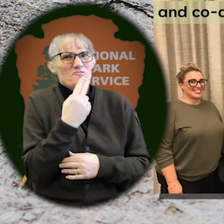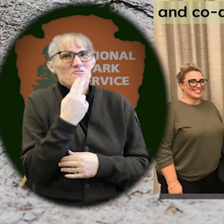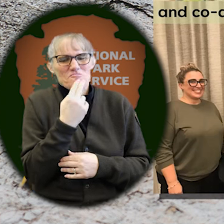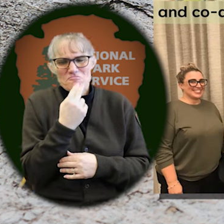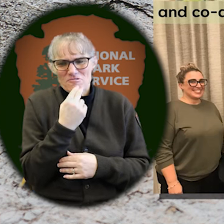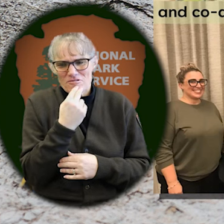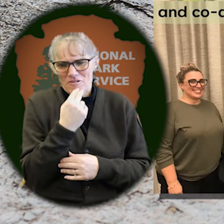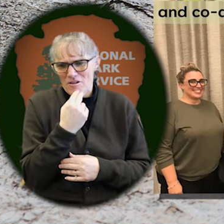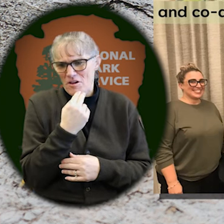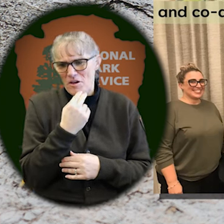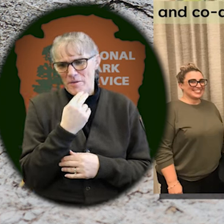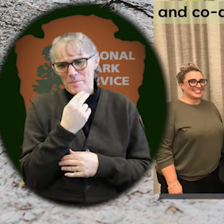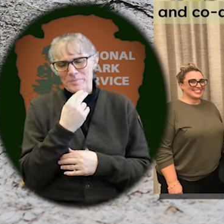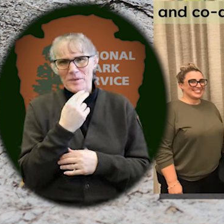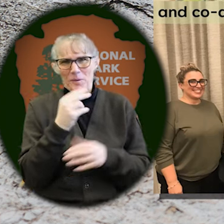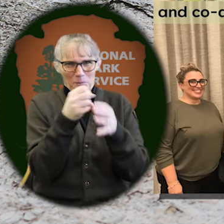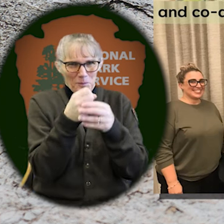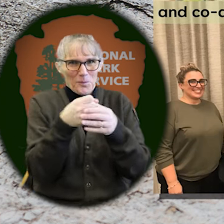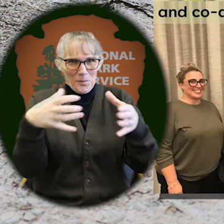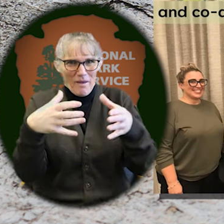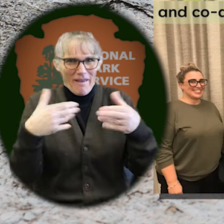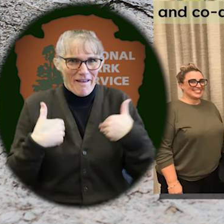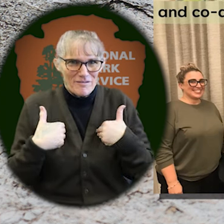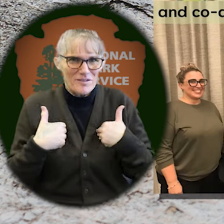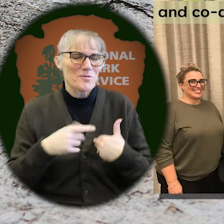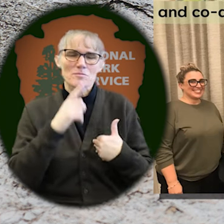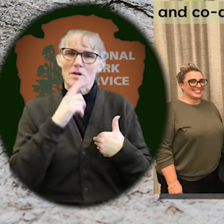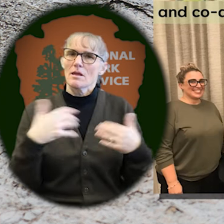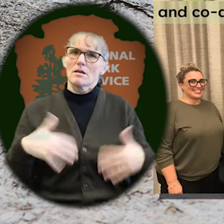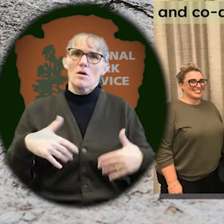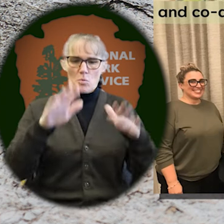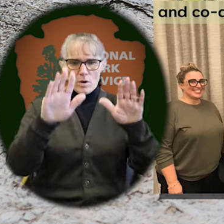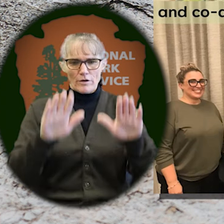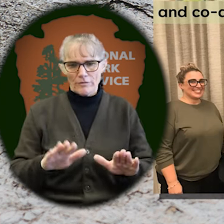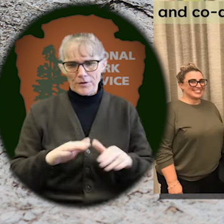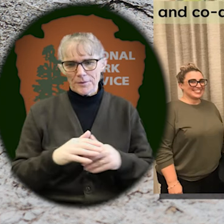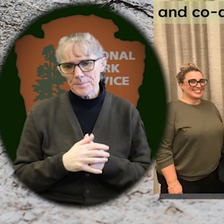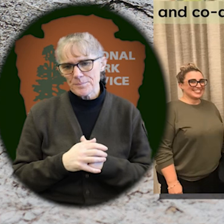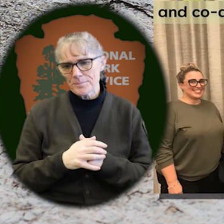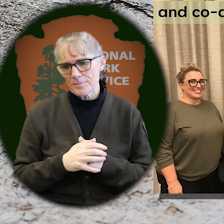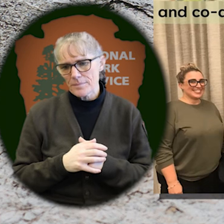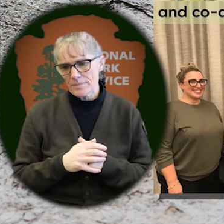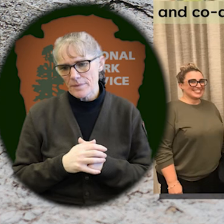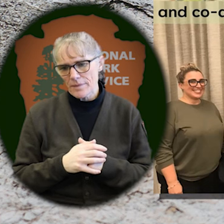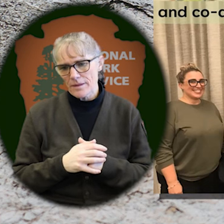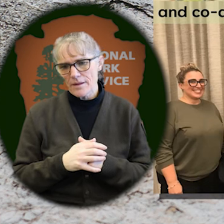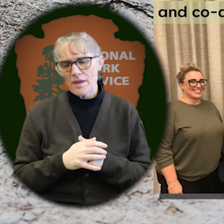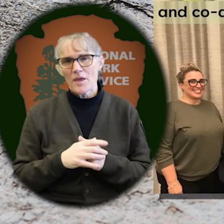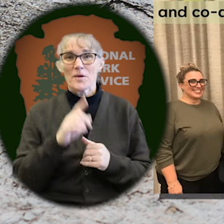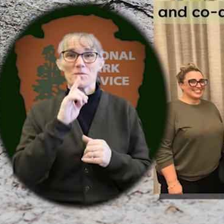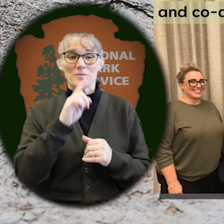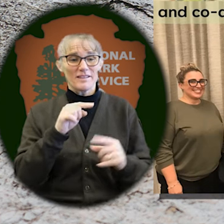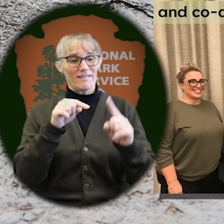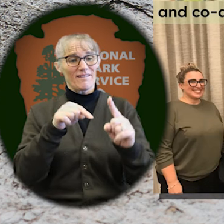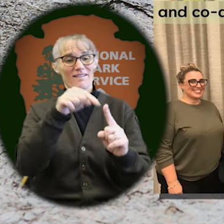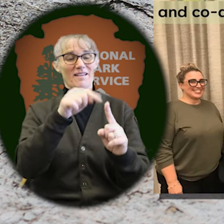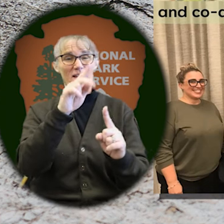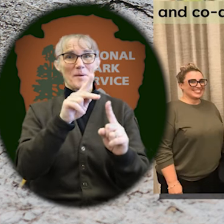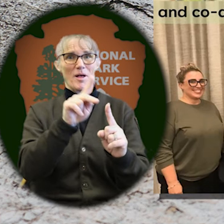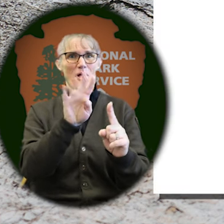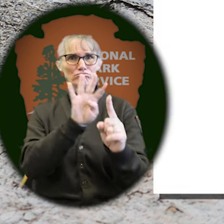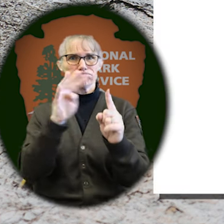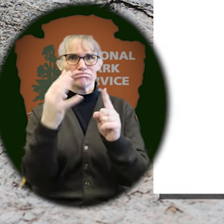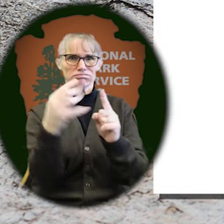crew. Everyone is extremely wonderful. But do surround yourself with amazing people.